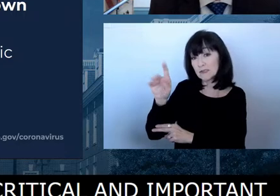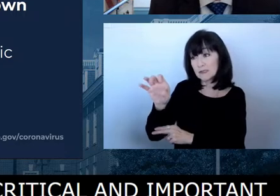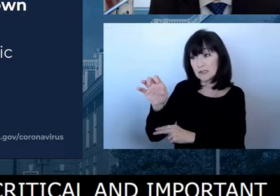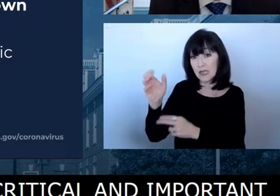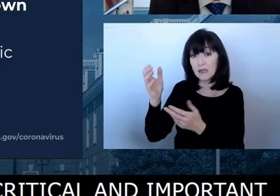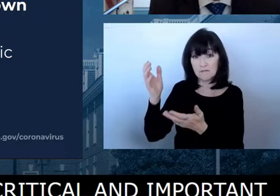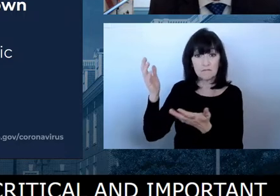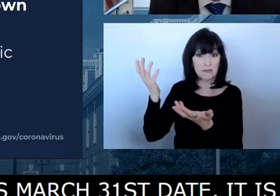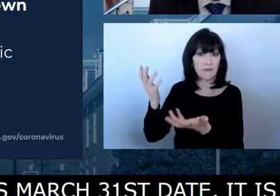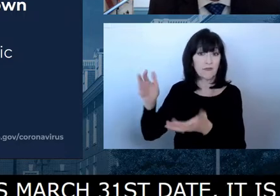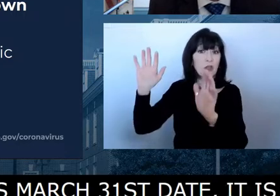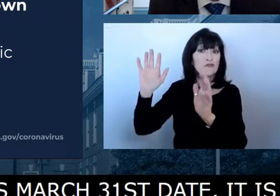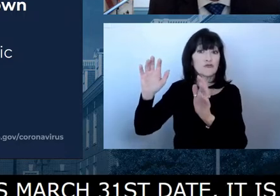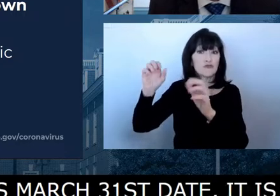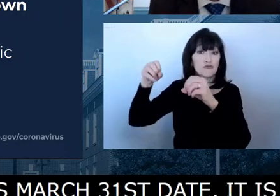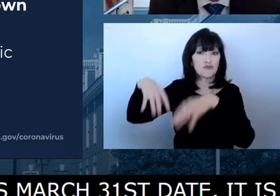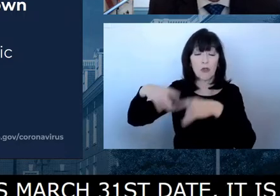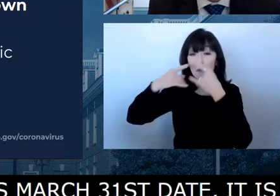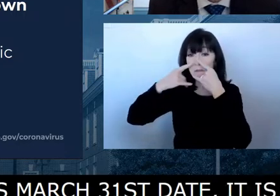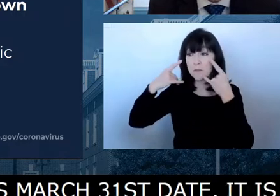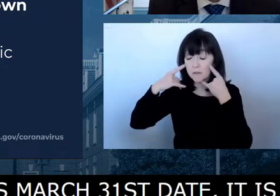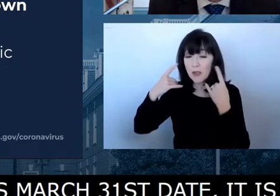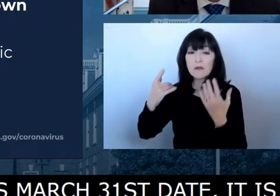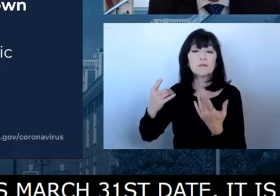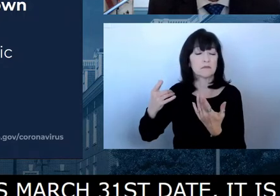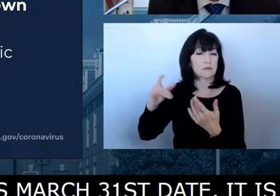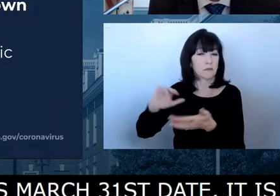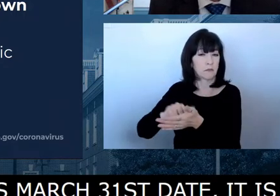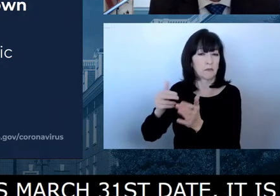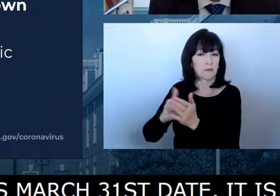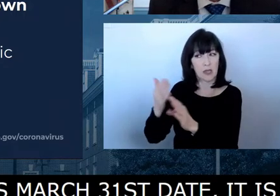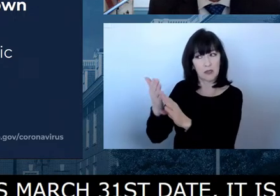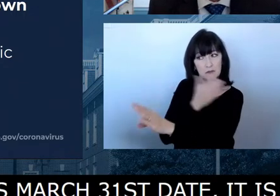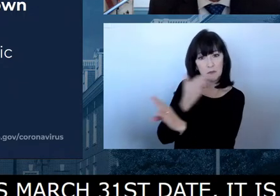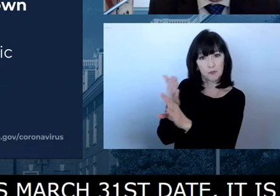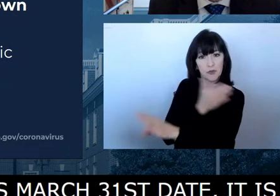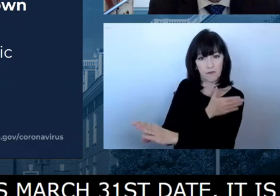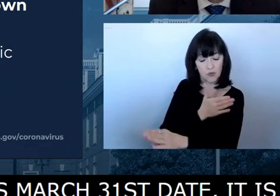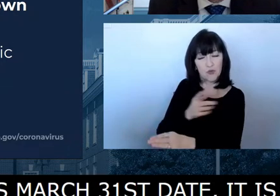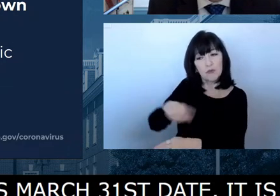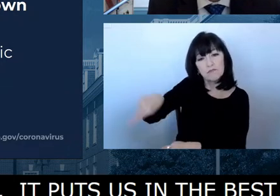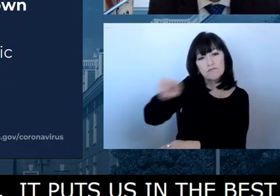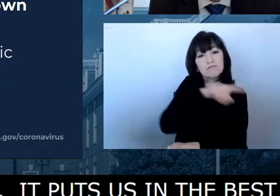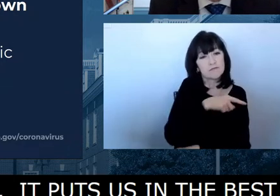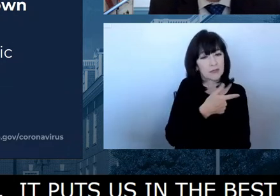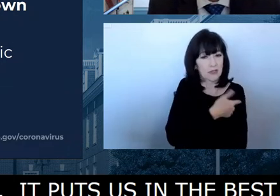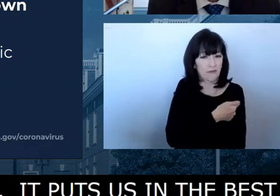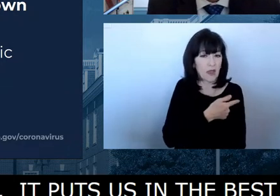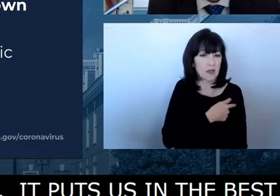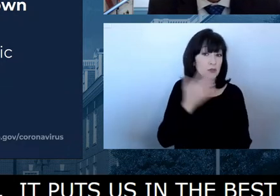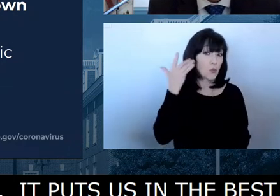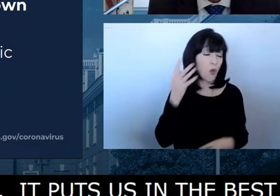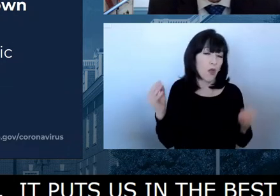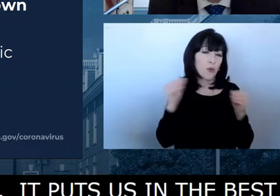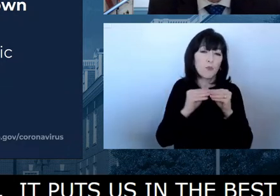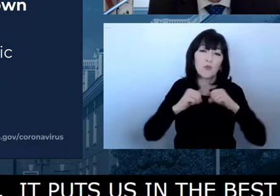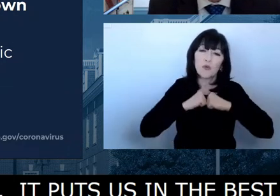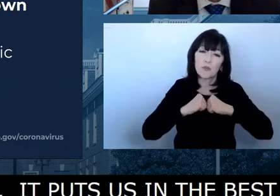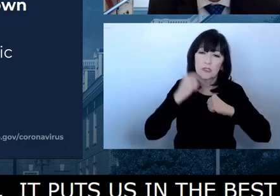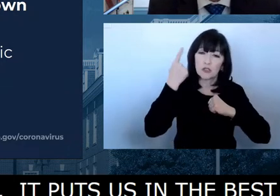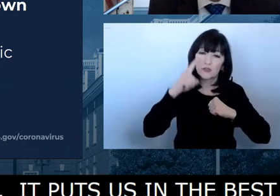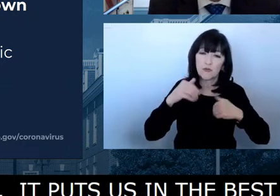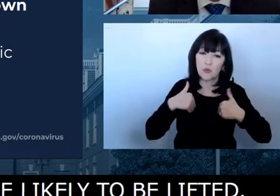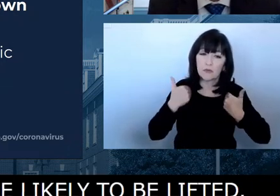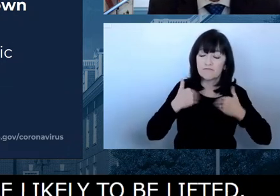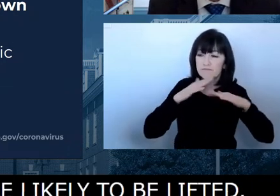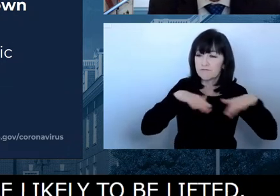It puts us in the best possible position as masks are likely to be lifted. Now I say that and